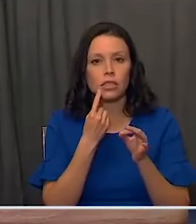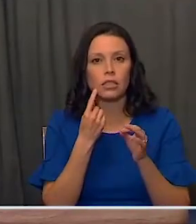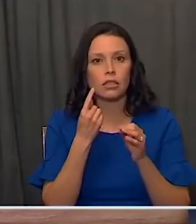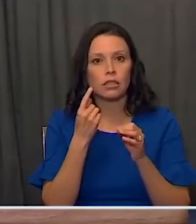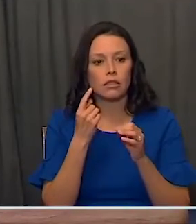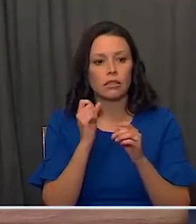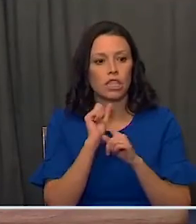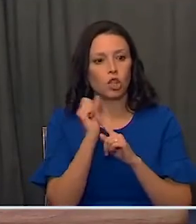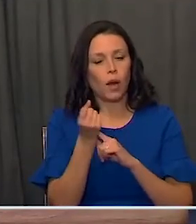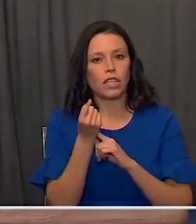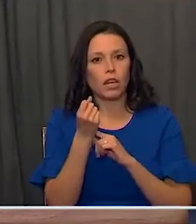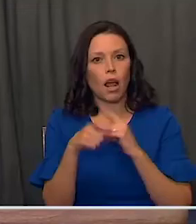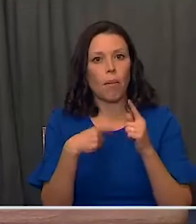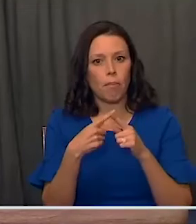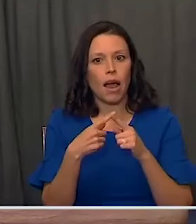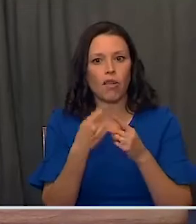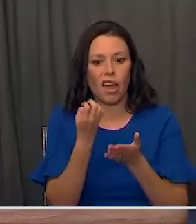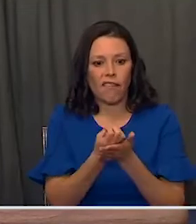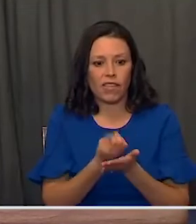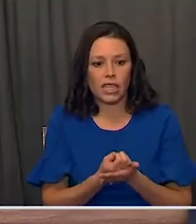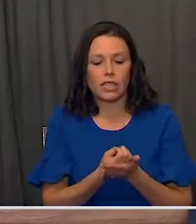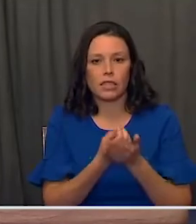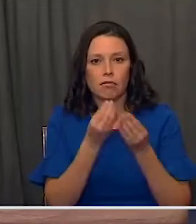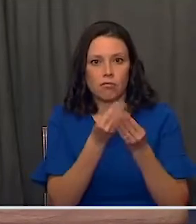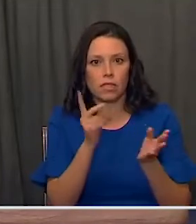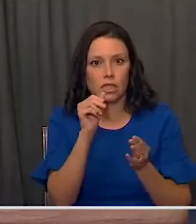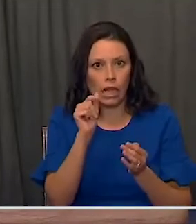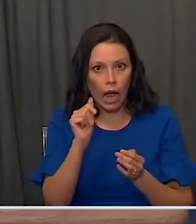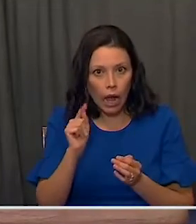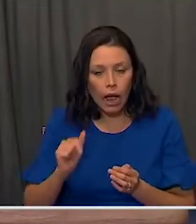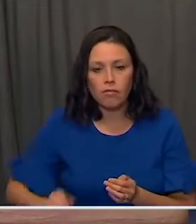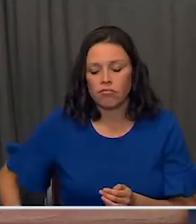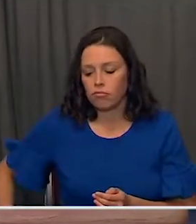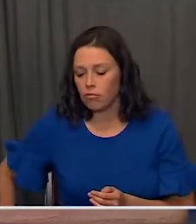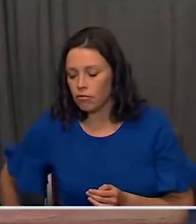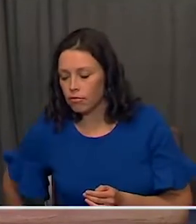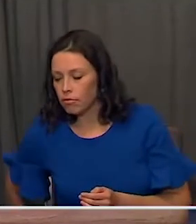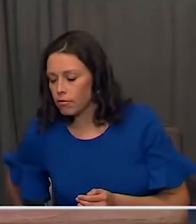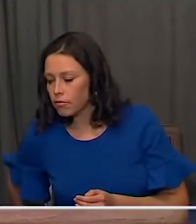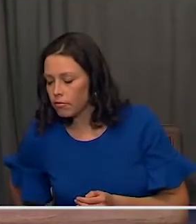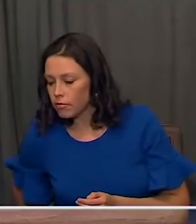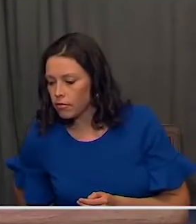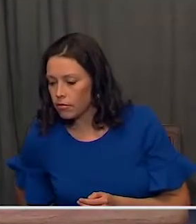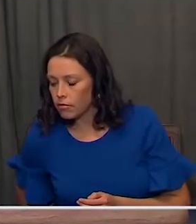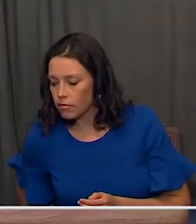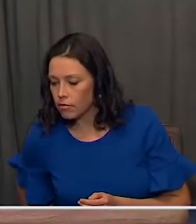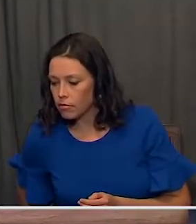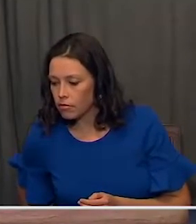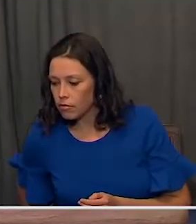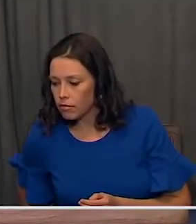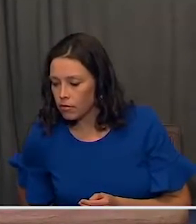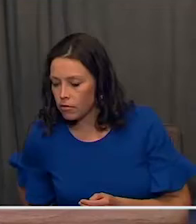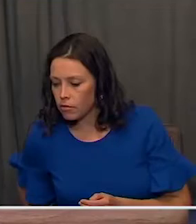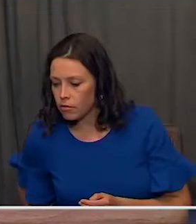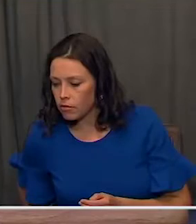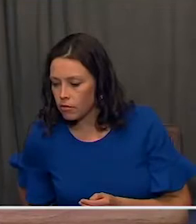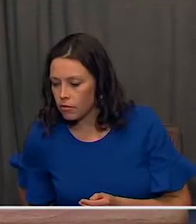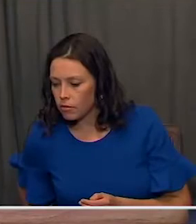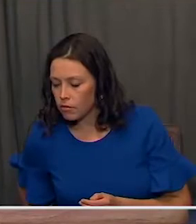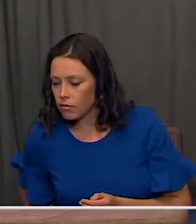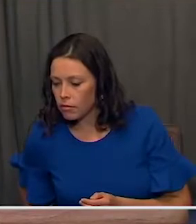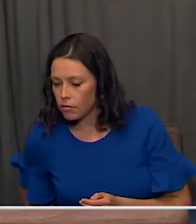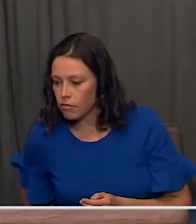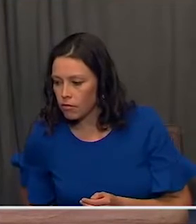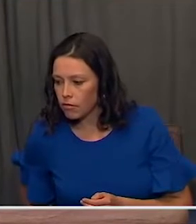the epidemiological evidence that we have and they've talked about the steps that we can and should be taking. But they've also talked about